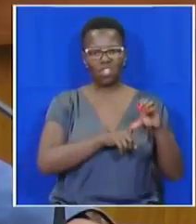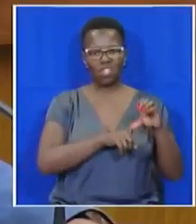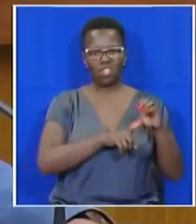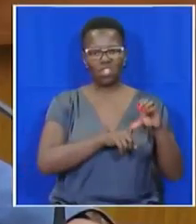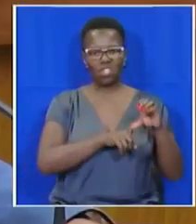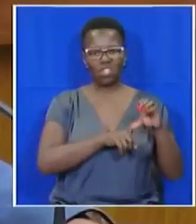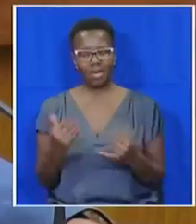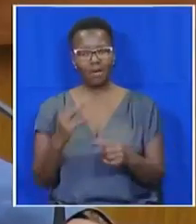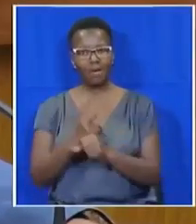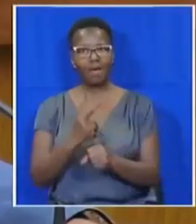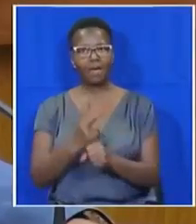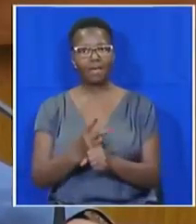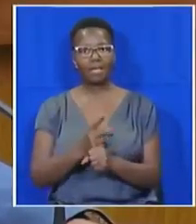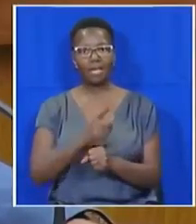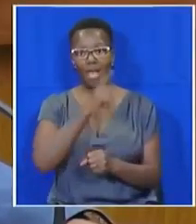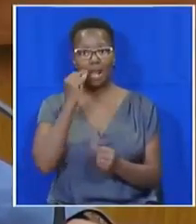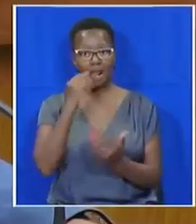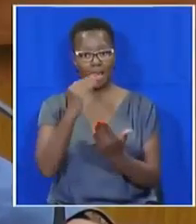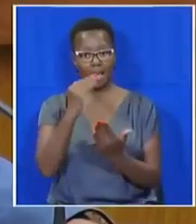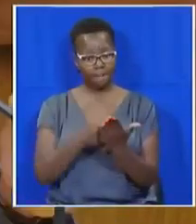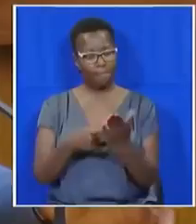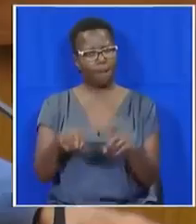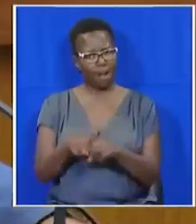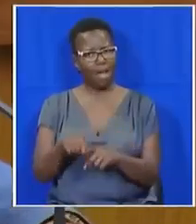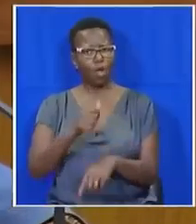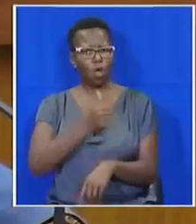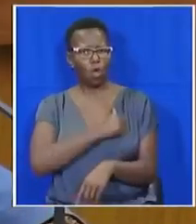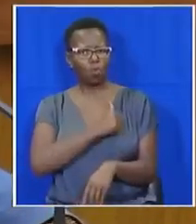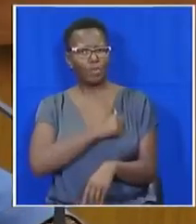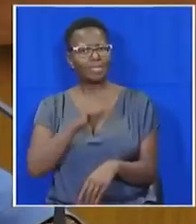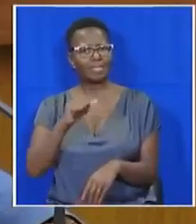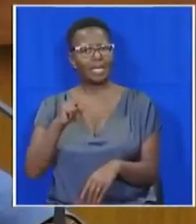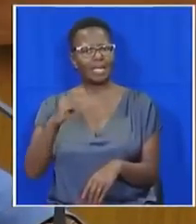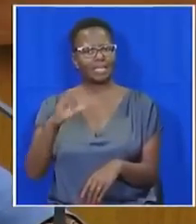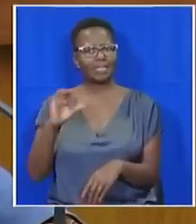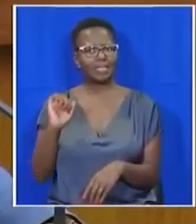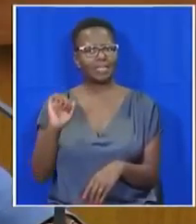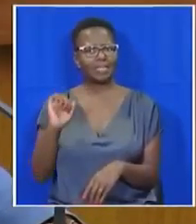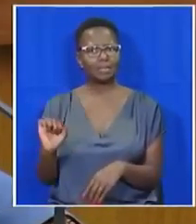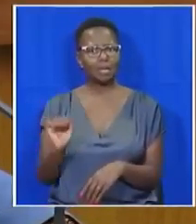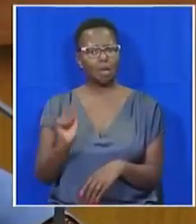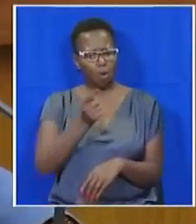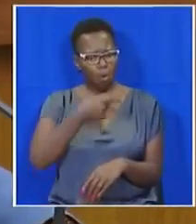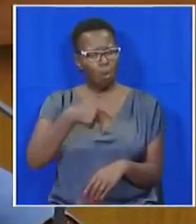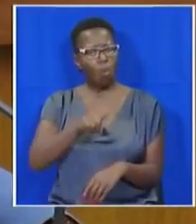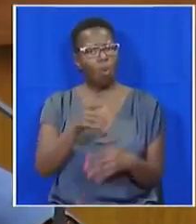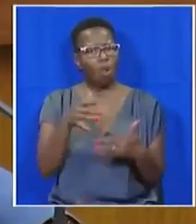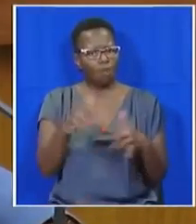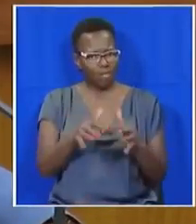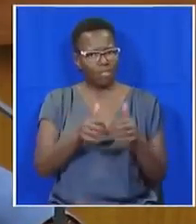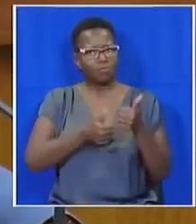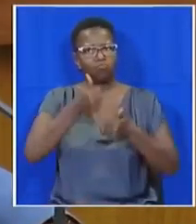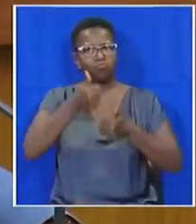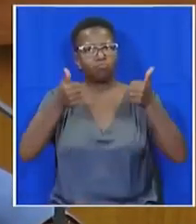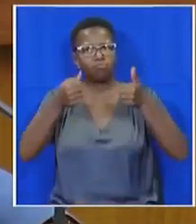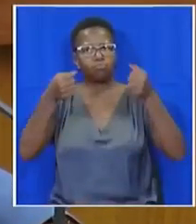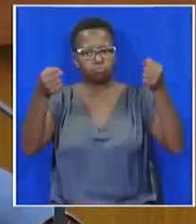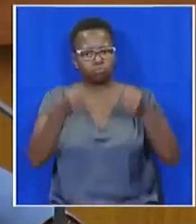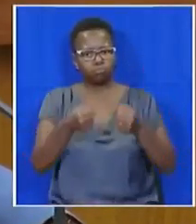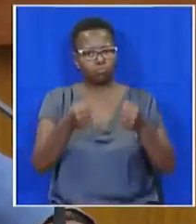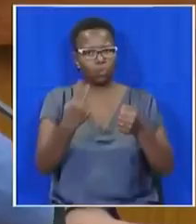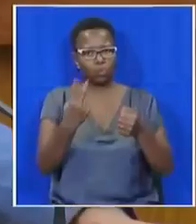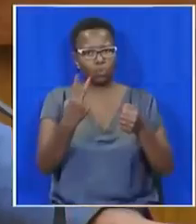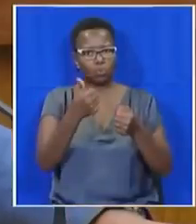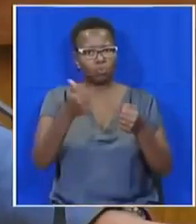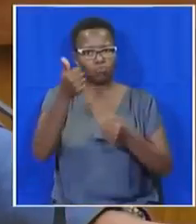to consider these deployed cadres, all of whom hold senior political office and two of whom have no